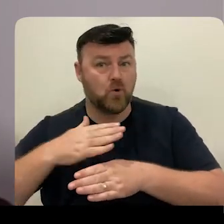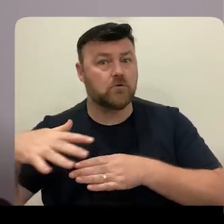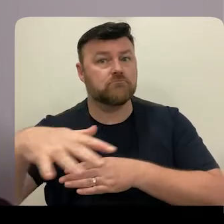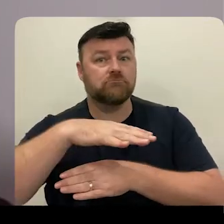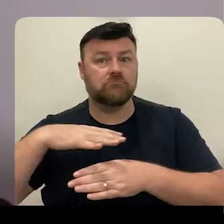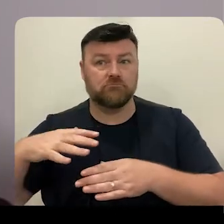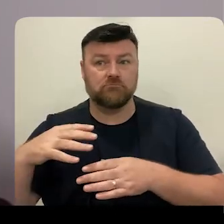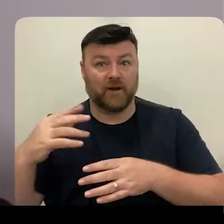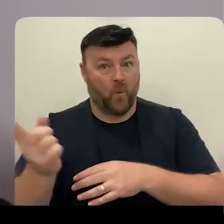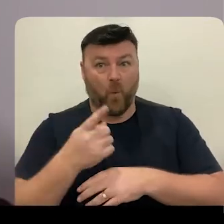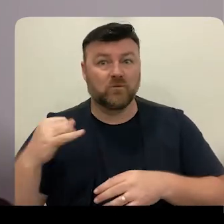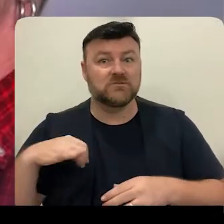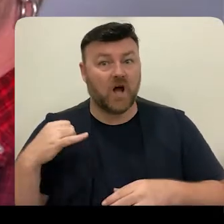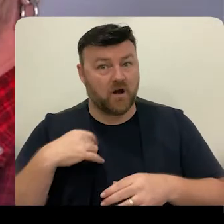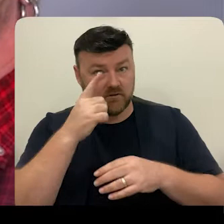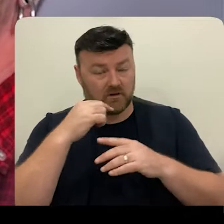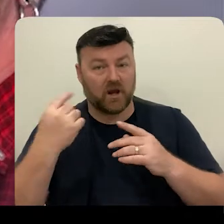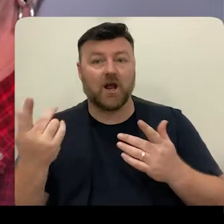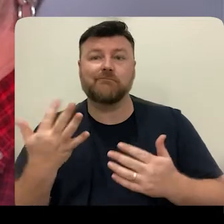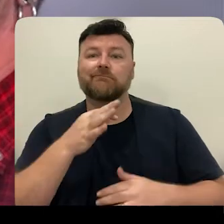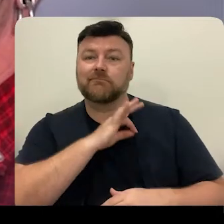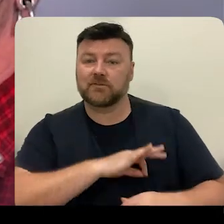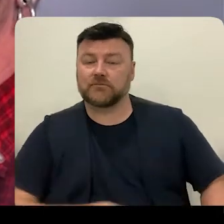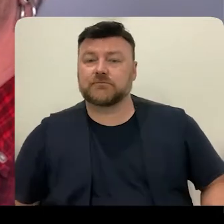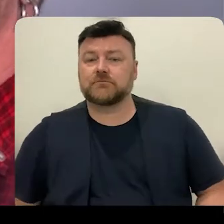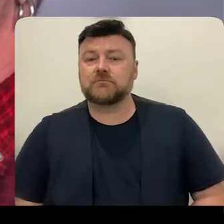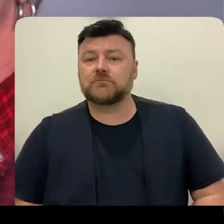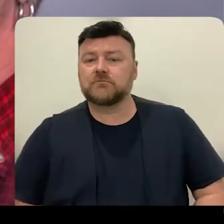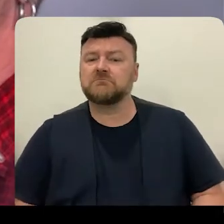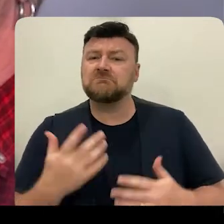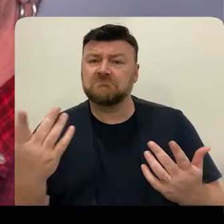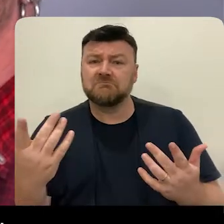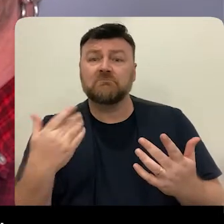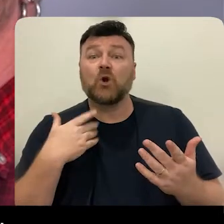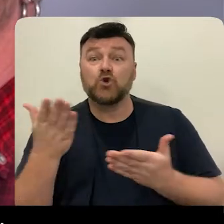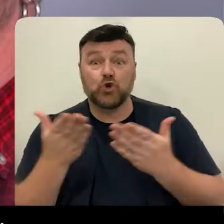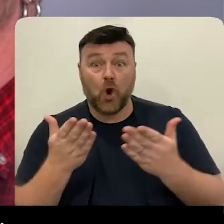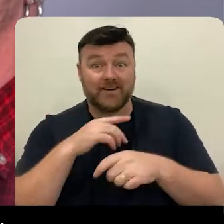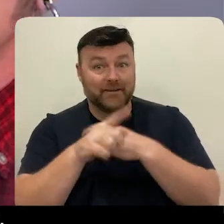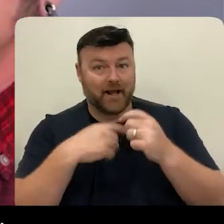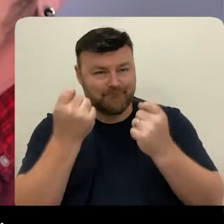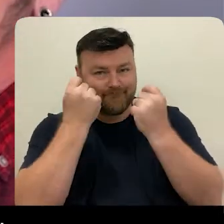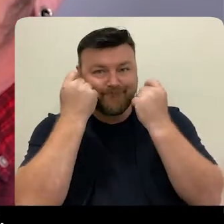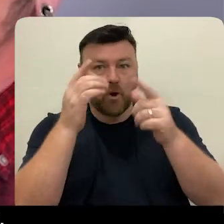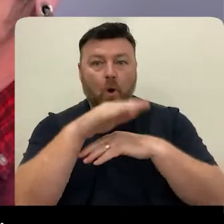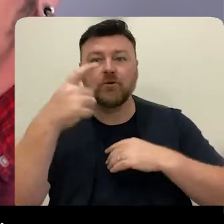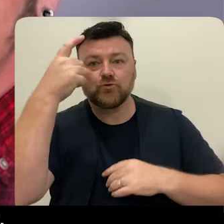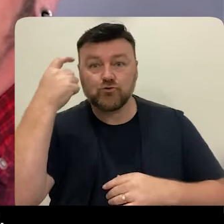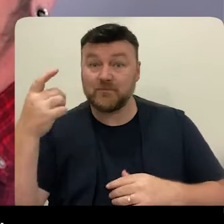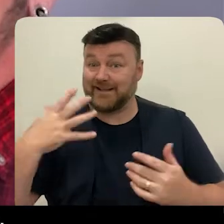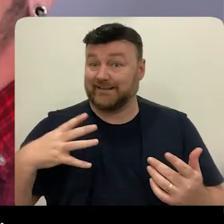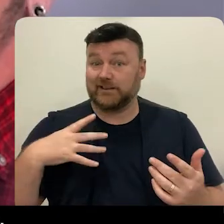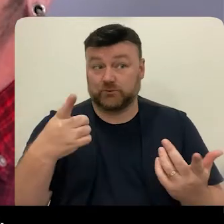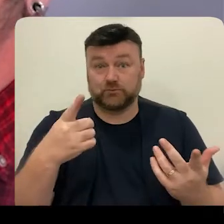so everybody benefits. The first thing that needs to happen for services to become trauma-informed is getting the education, getting the